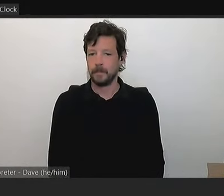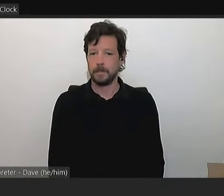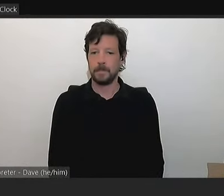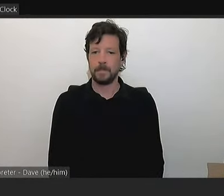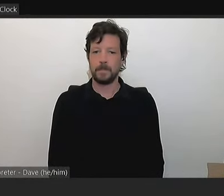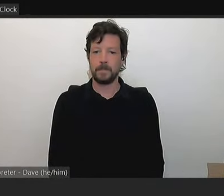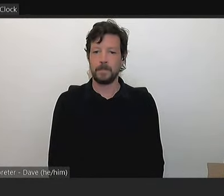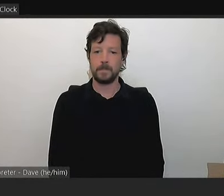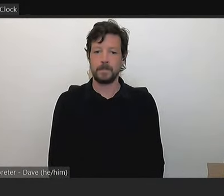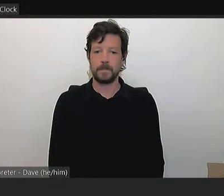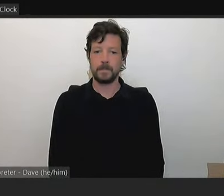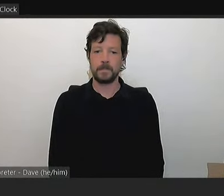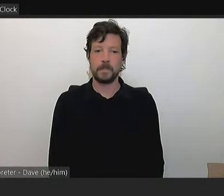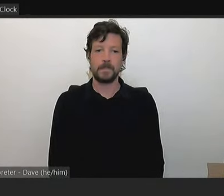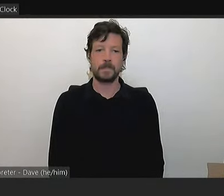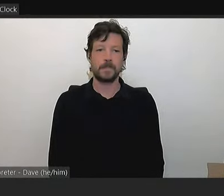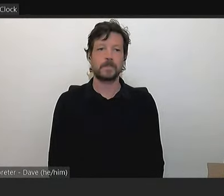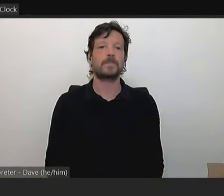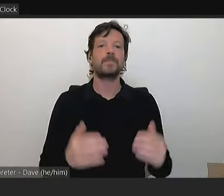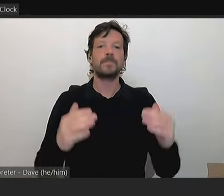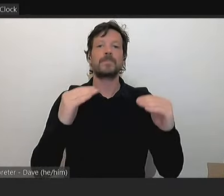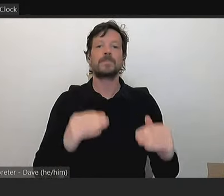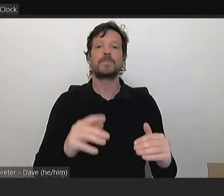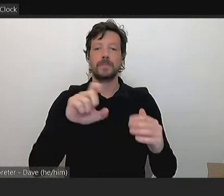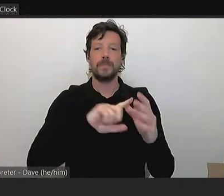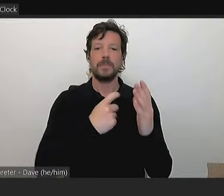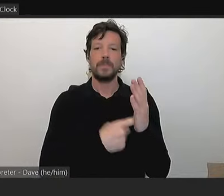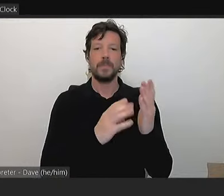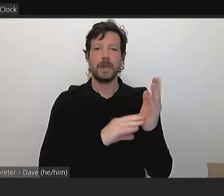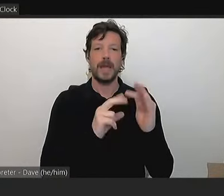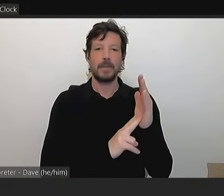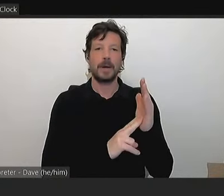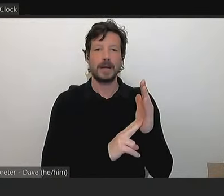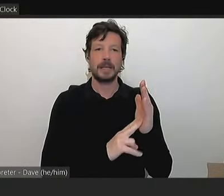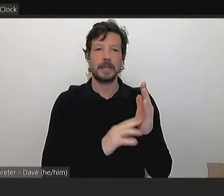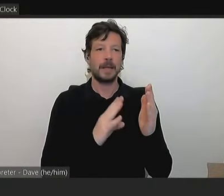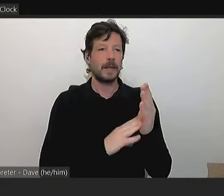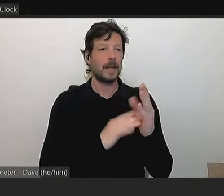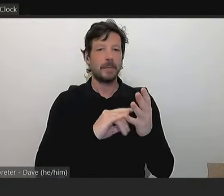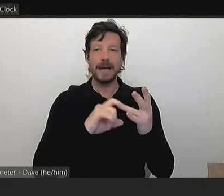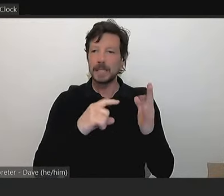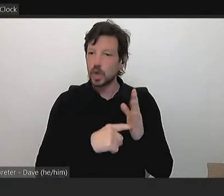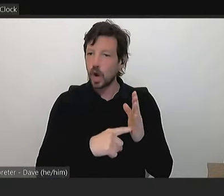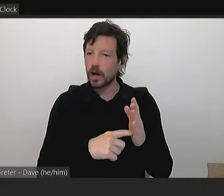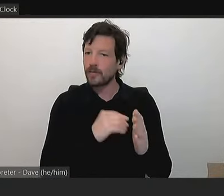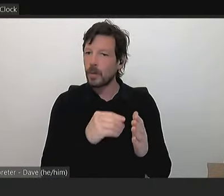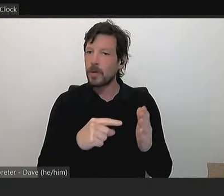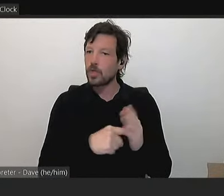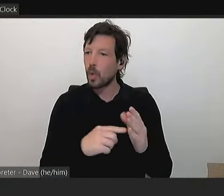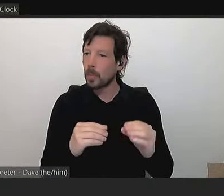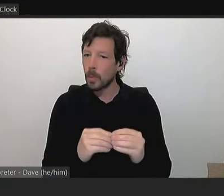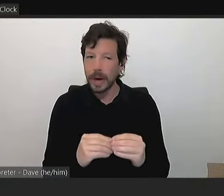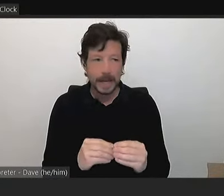I'll go over to Carmen Mascott of Thornbury. Carmen in the gallery this evening?